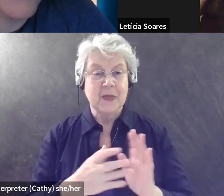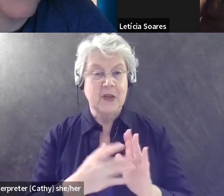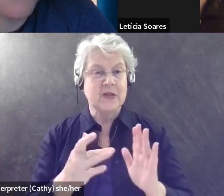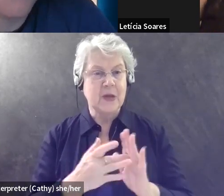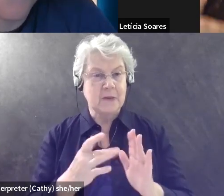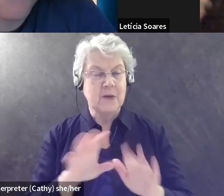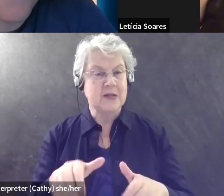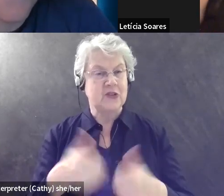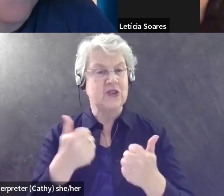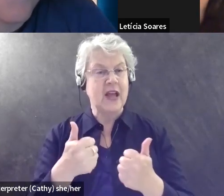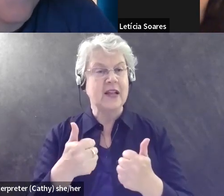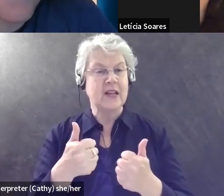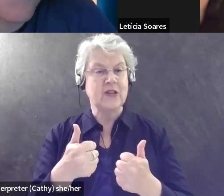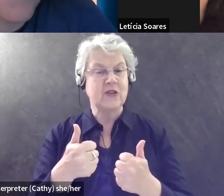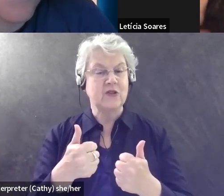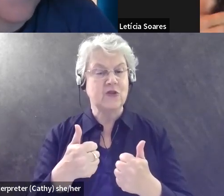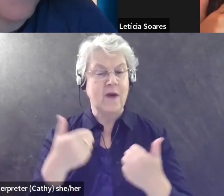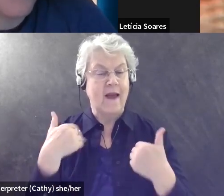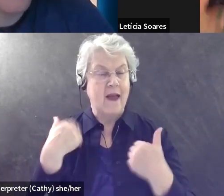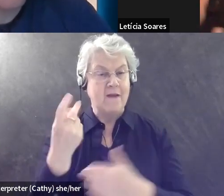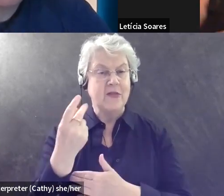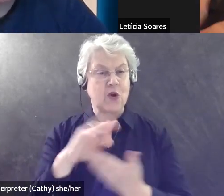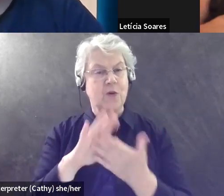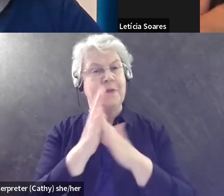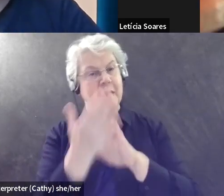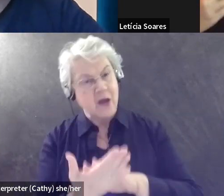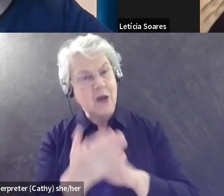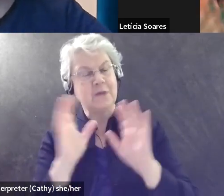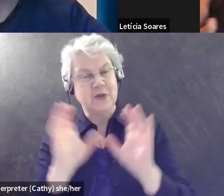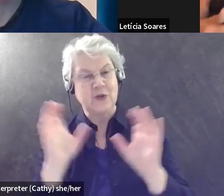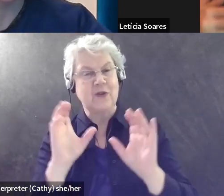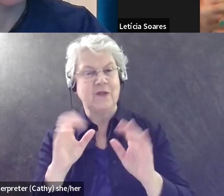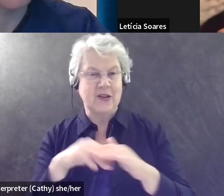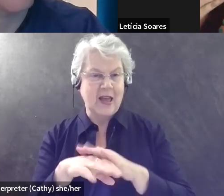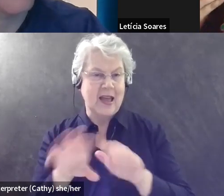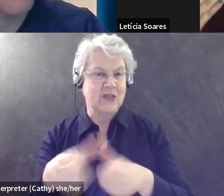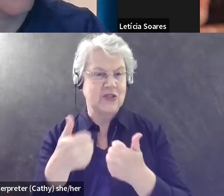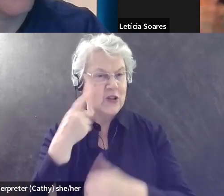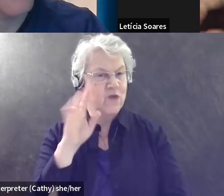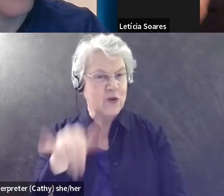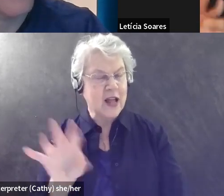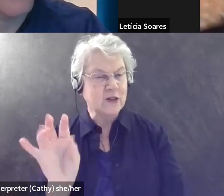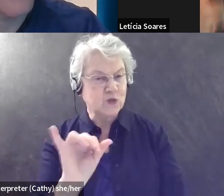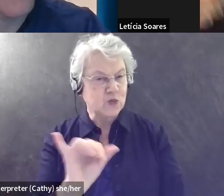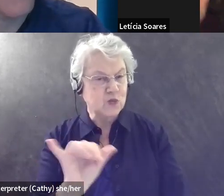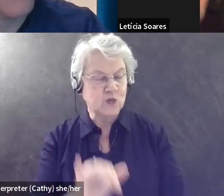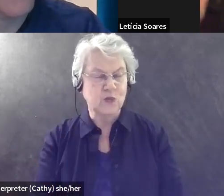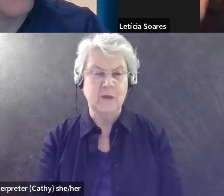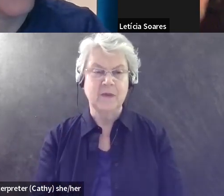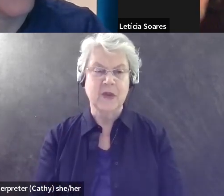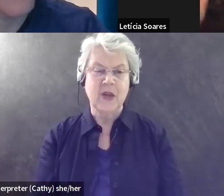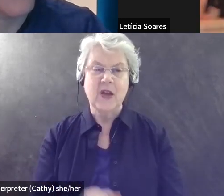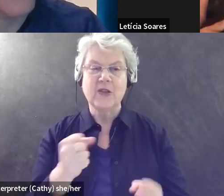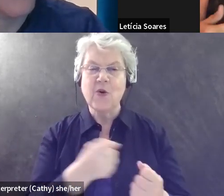accredited servicing, you know. So there is a, it's a, it's a, uh, a problem with multiple